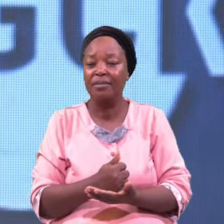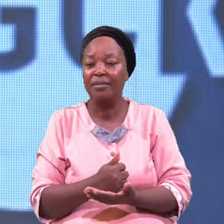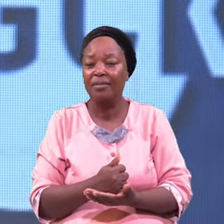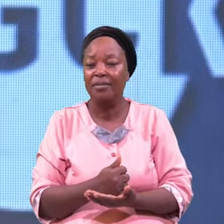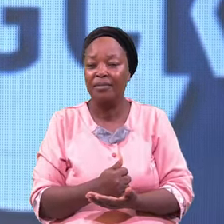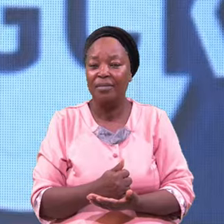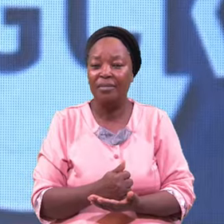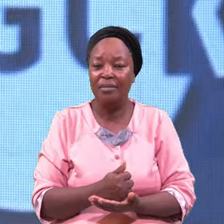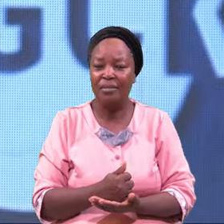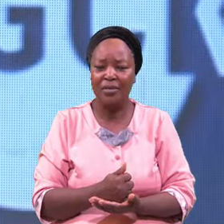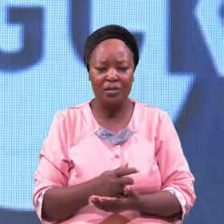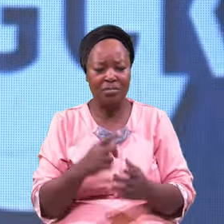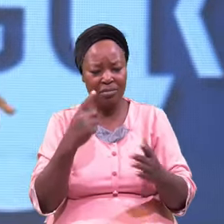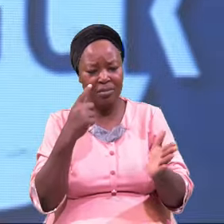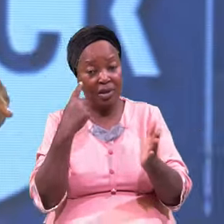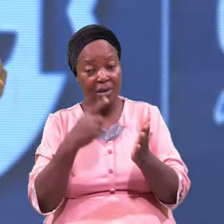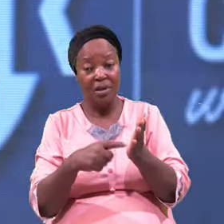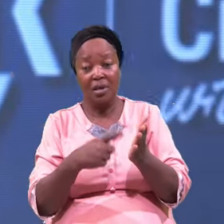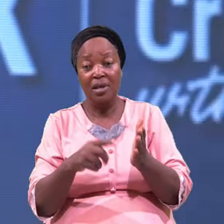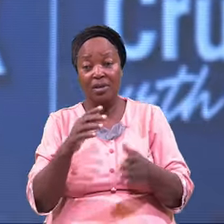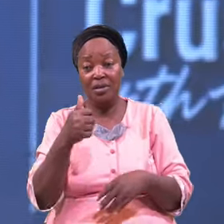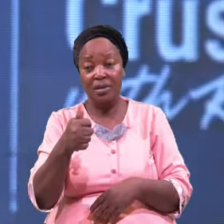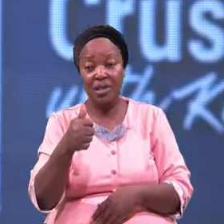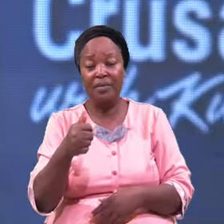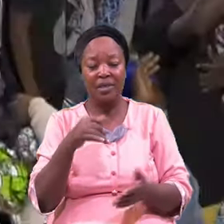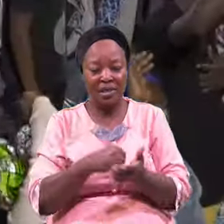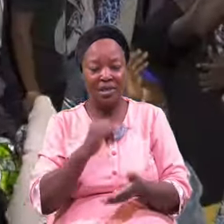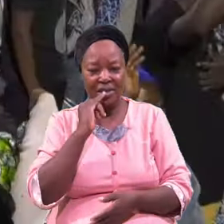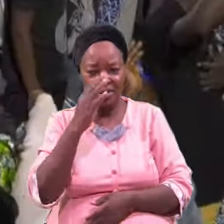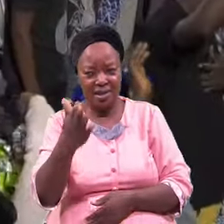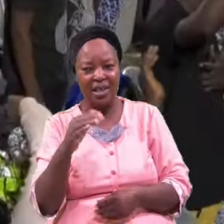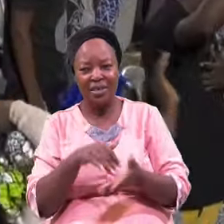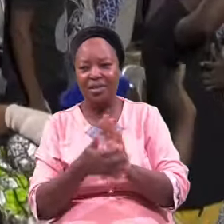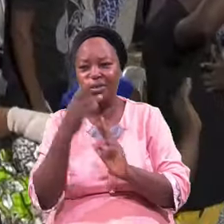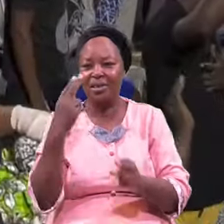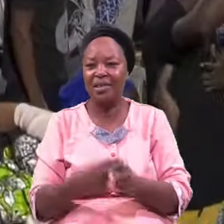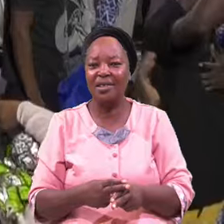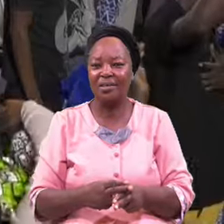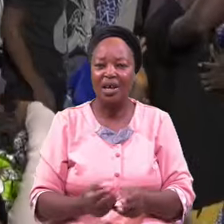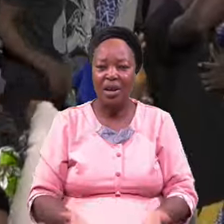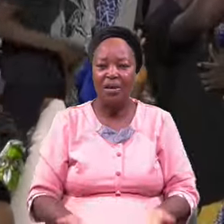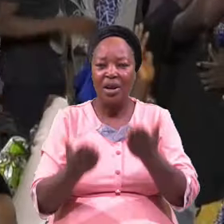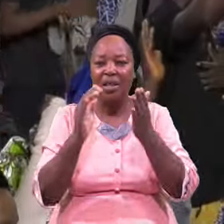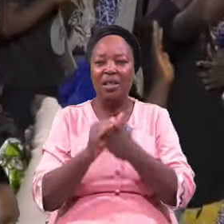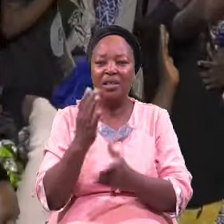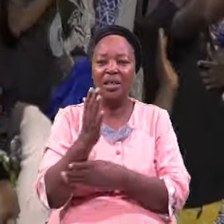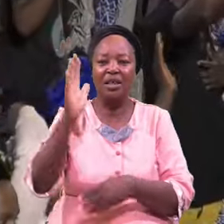Check Up It There It Sub That Hand